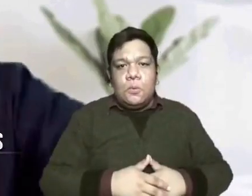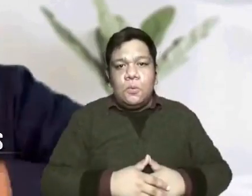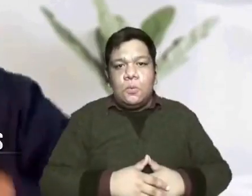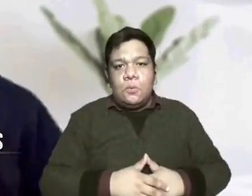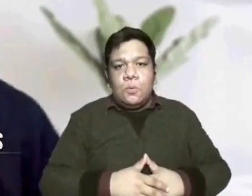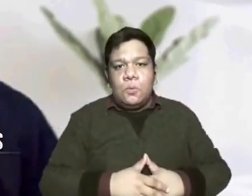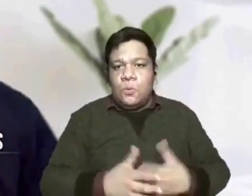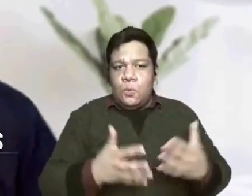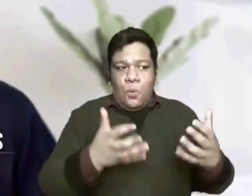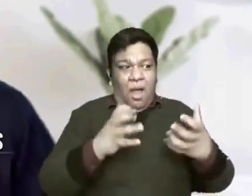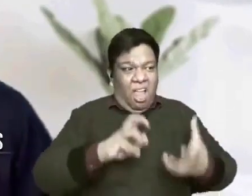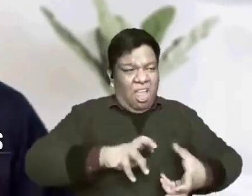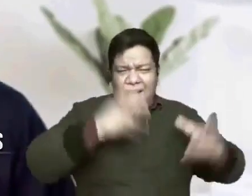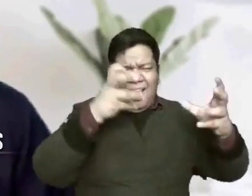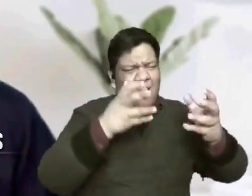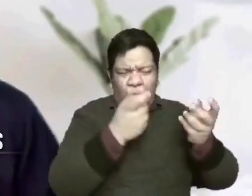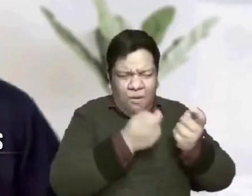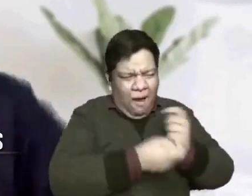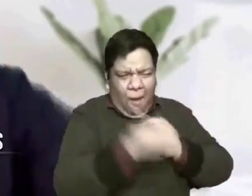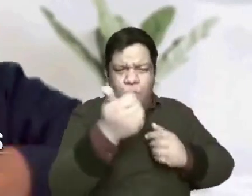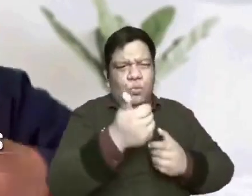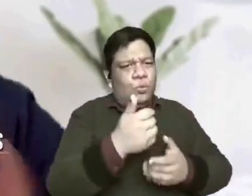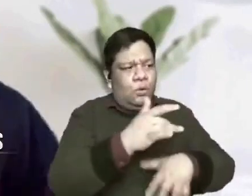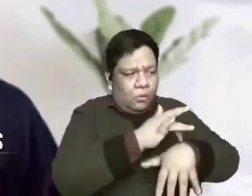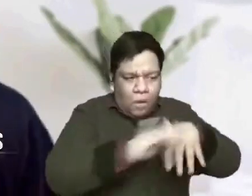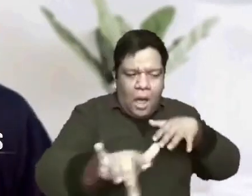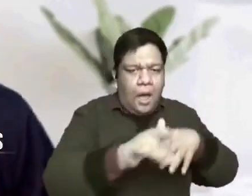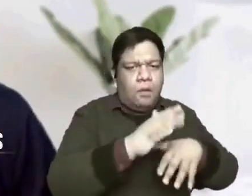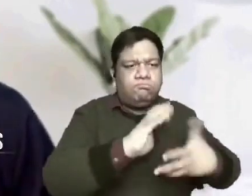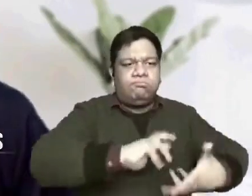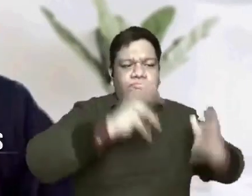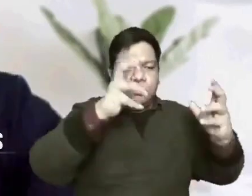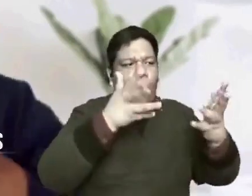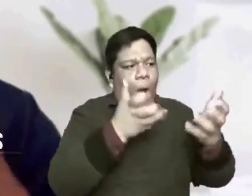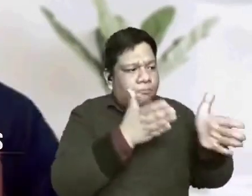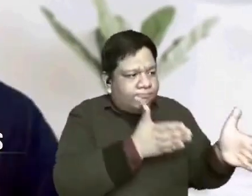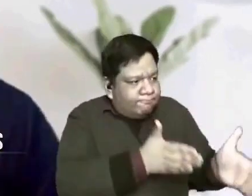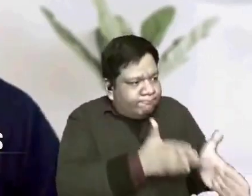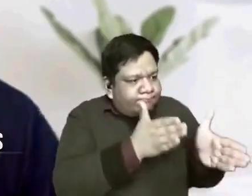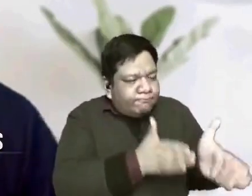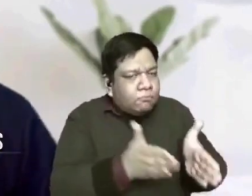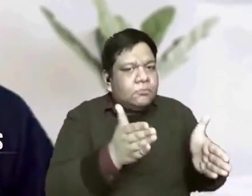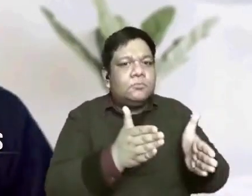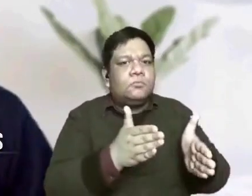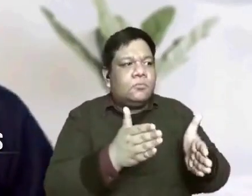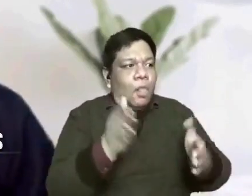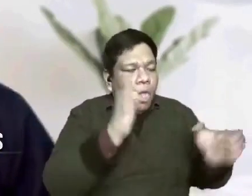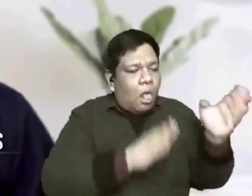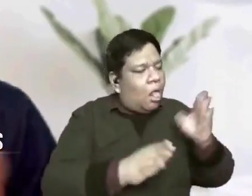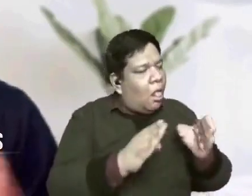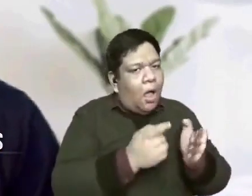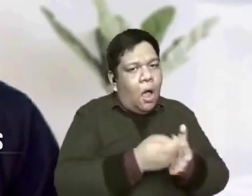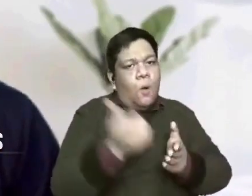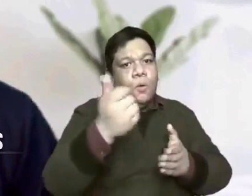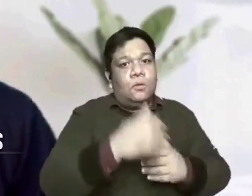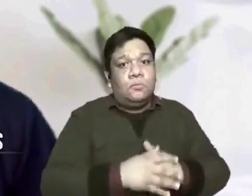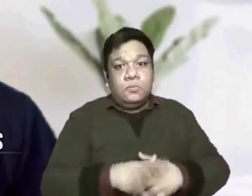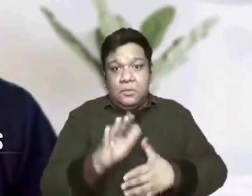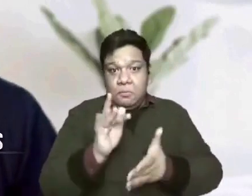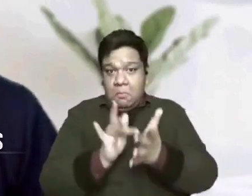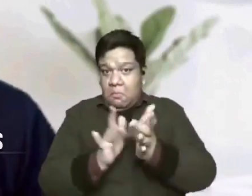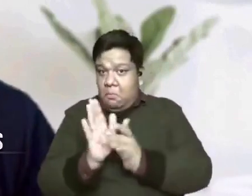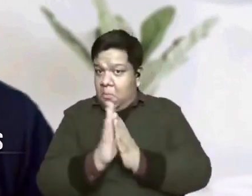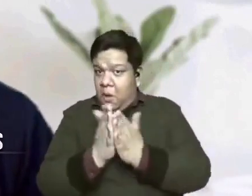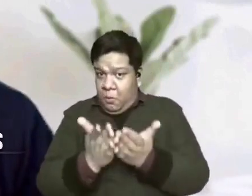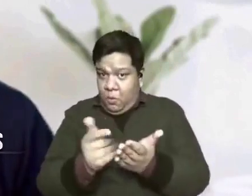We want absence of chaos. We want order. the absence of conflict. But the scripture has